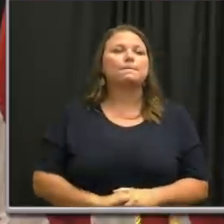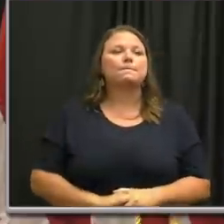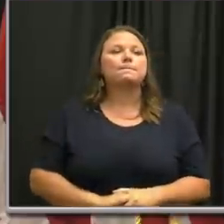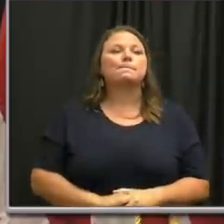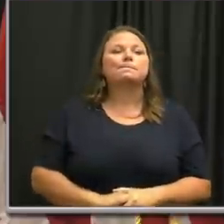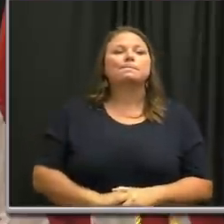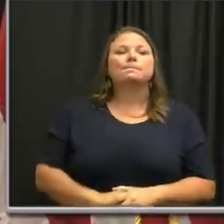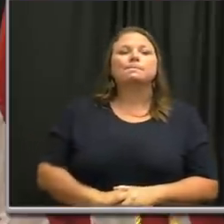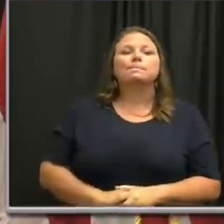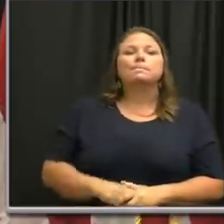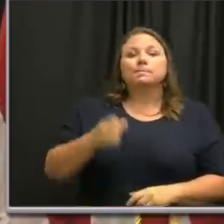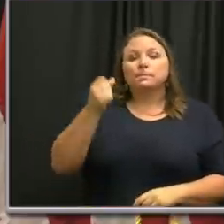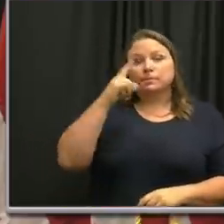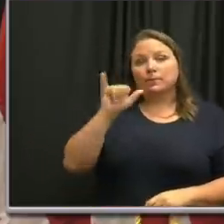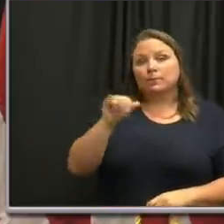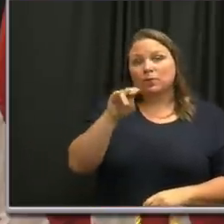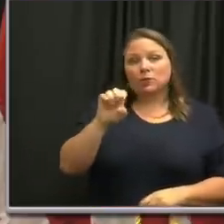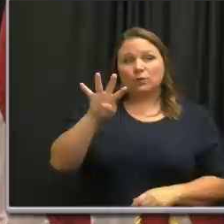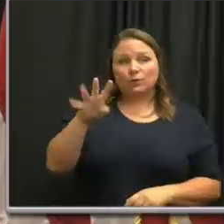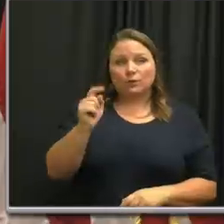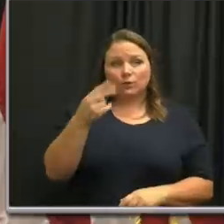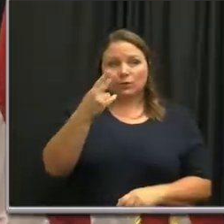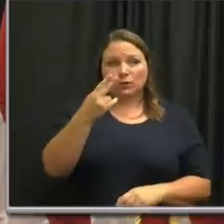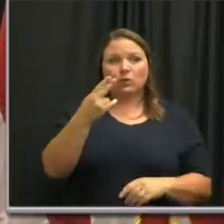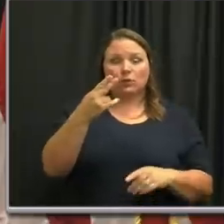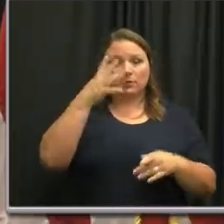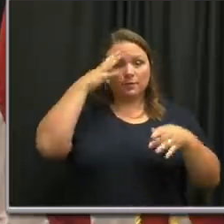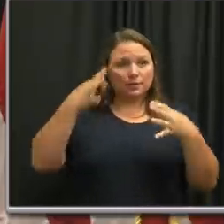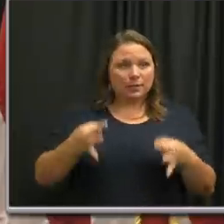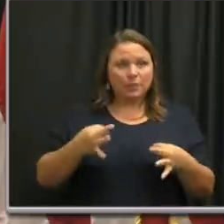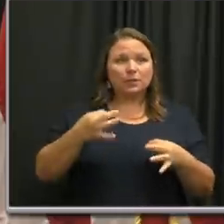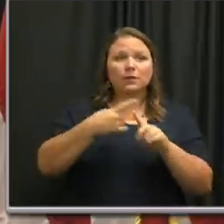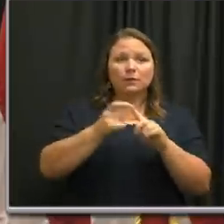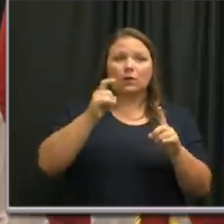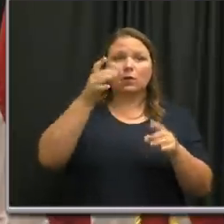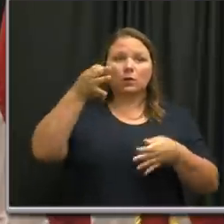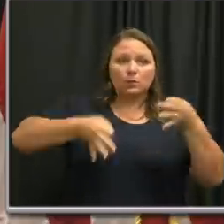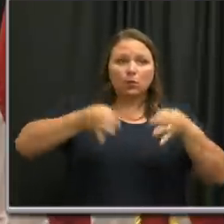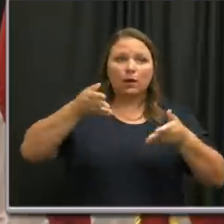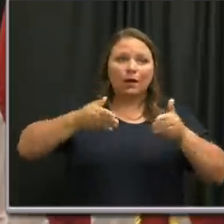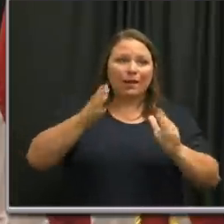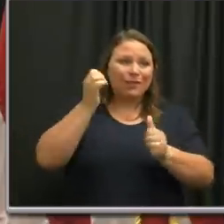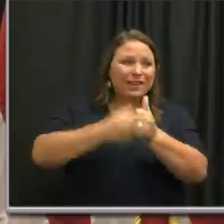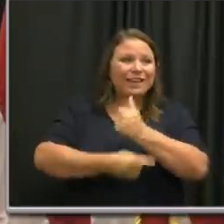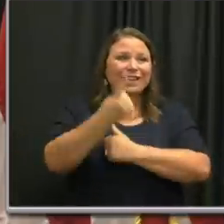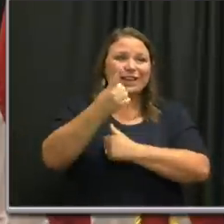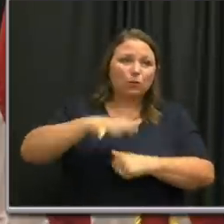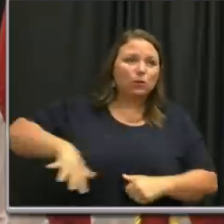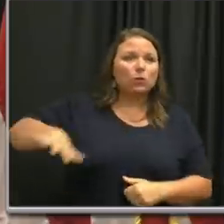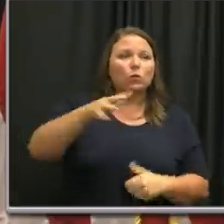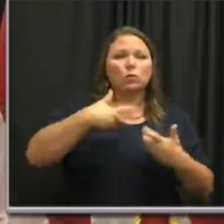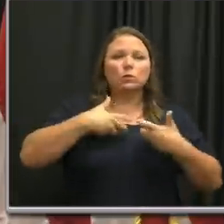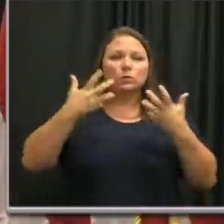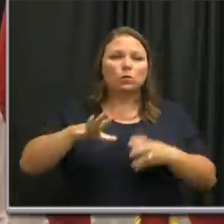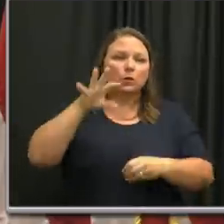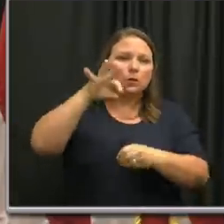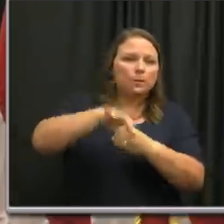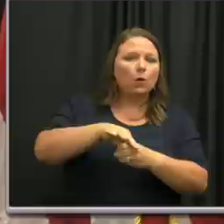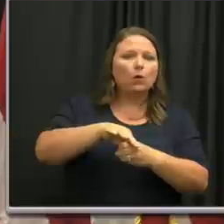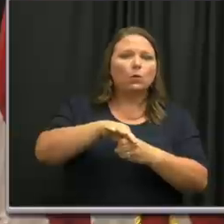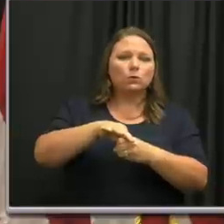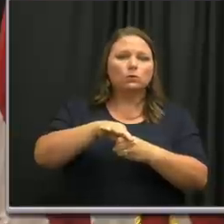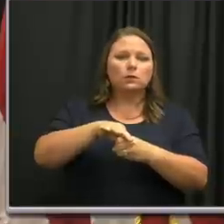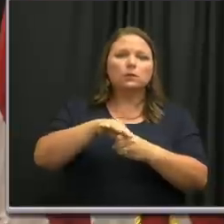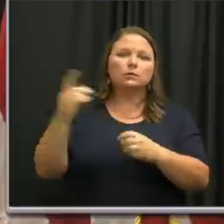Now, a June 4th ruling by the Davidson County Chancery Court allows anyone in Nashville who does not wish to vote in person